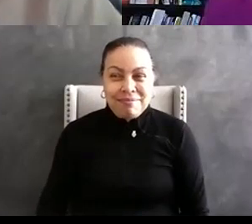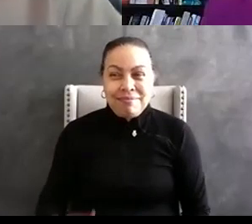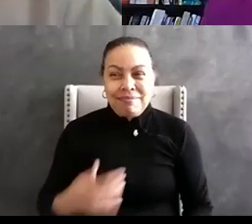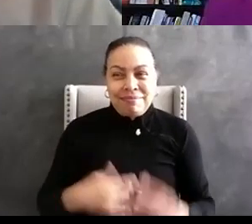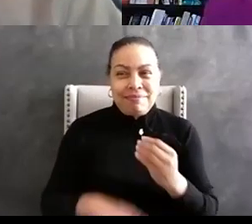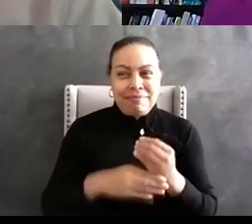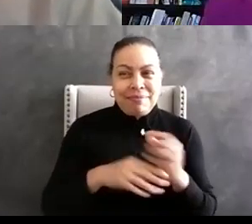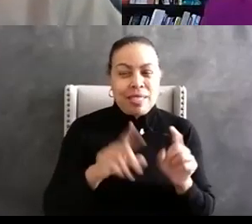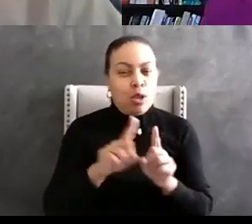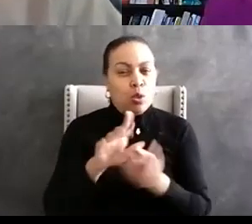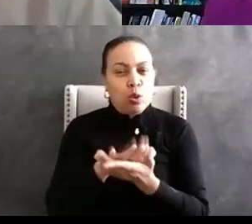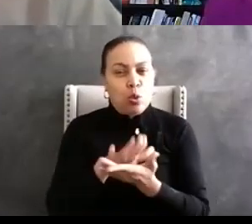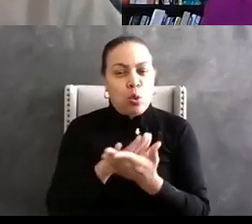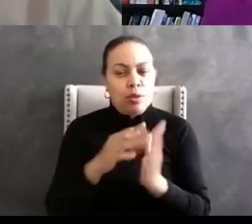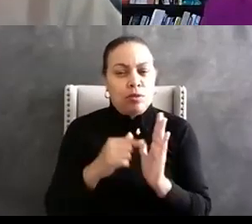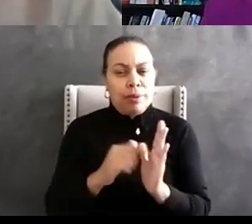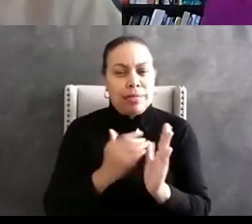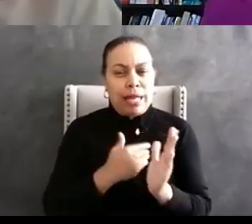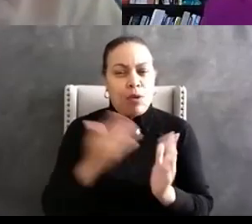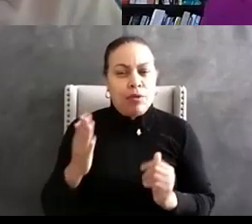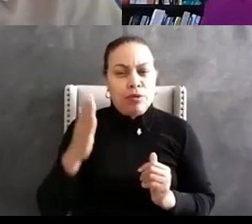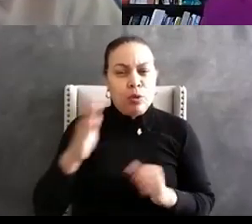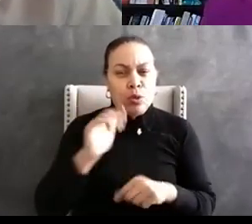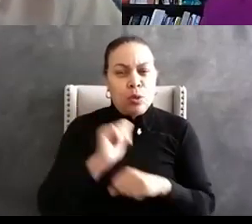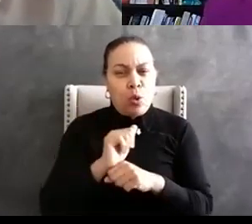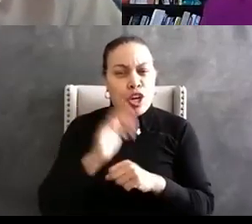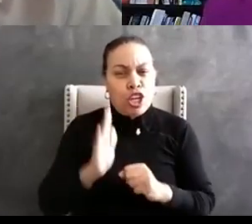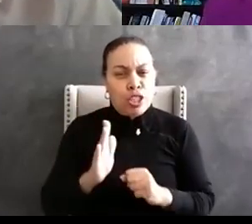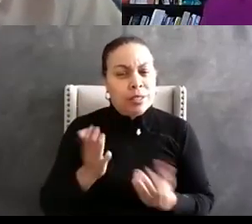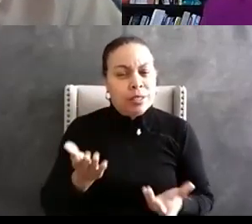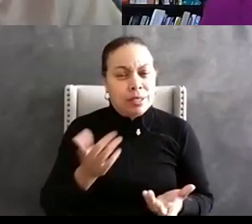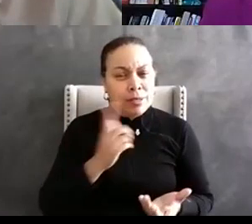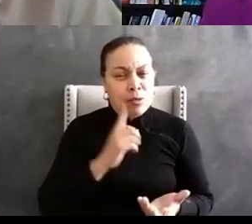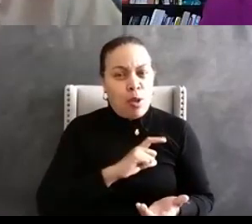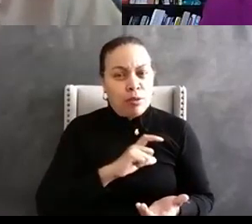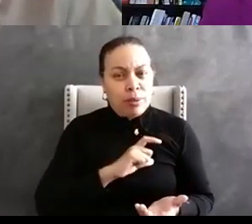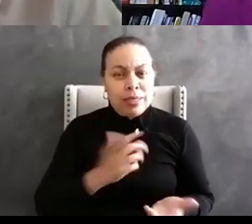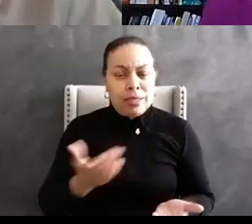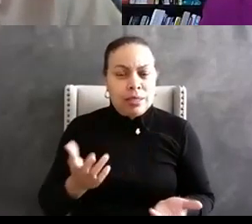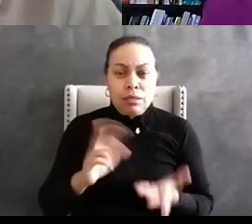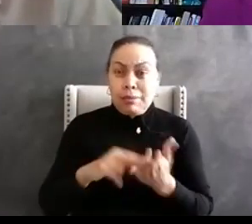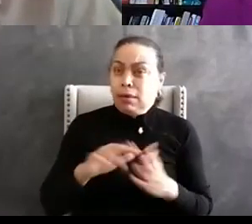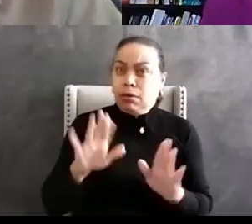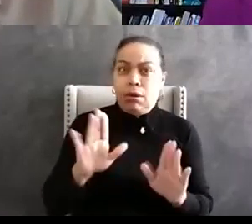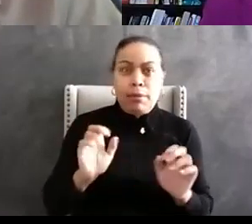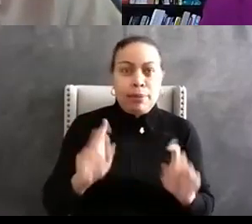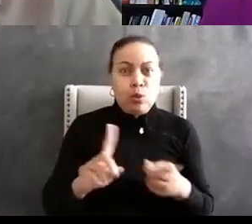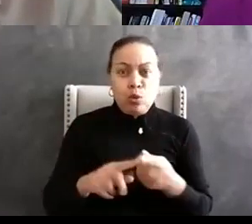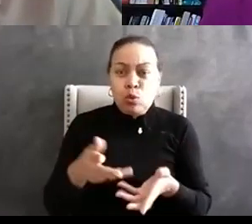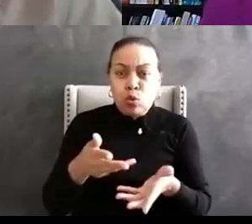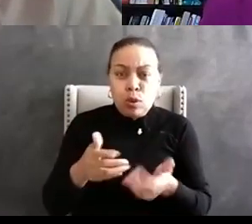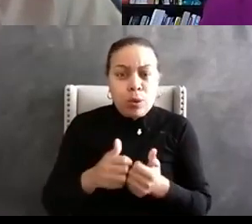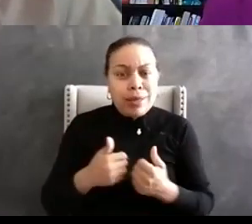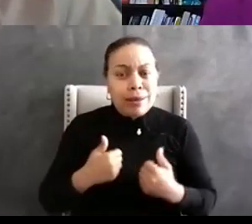mind schools represent our future workforce in law enforcement right so you've got this amazing opportunity to talk to young people